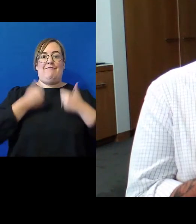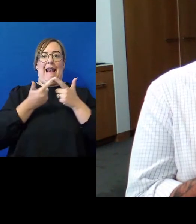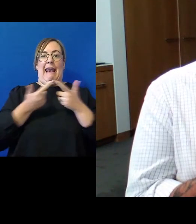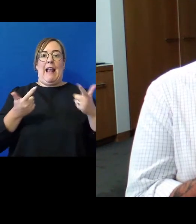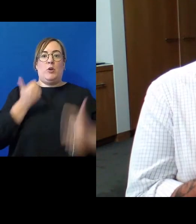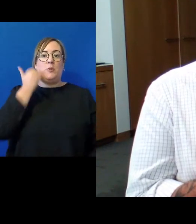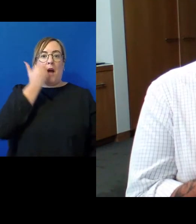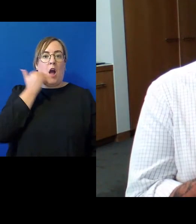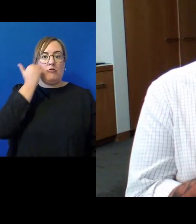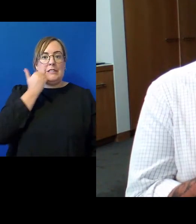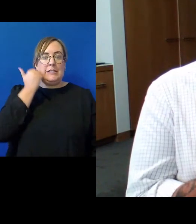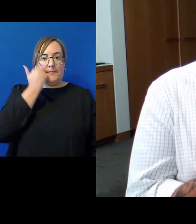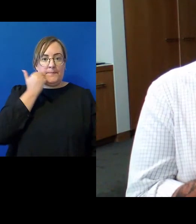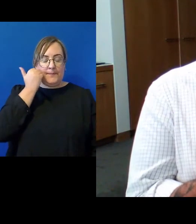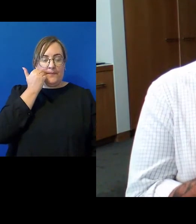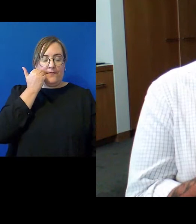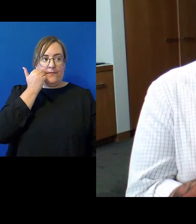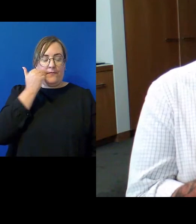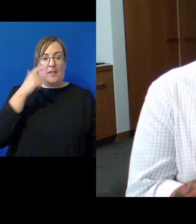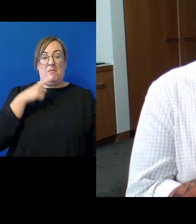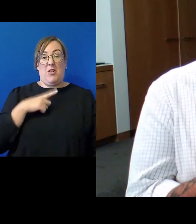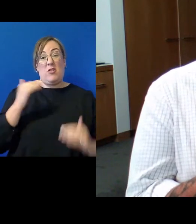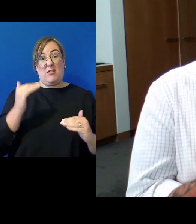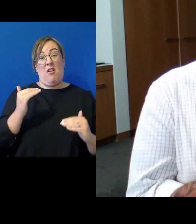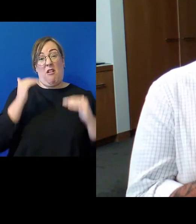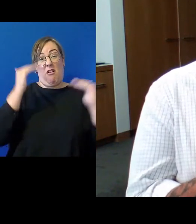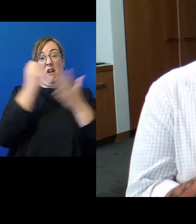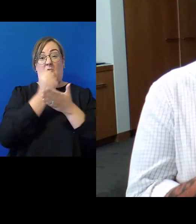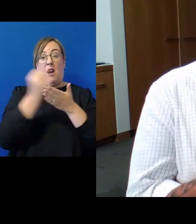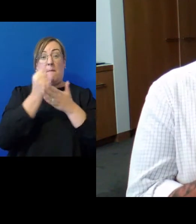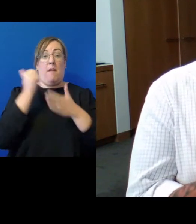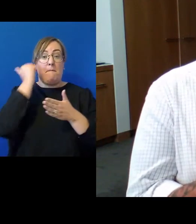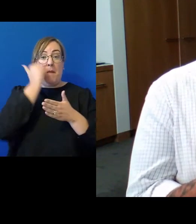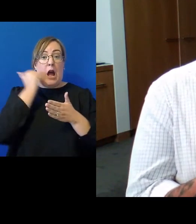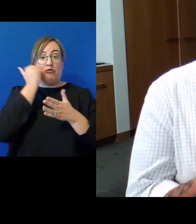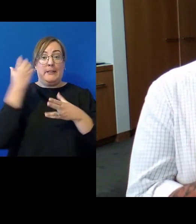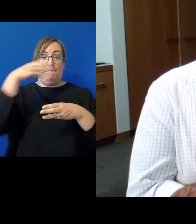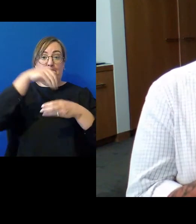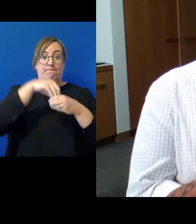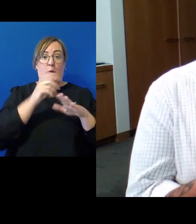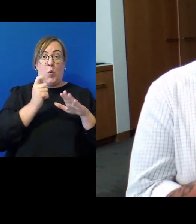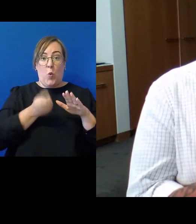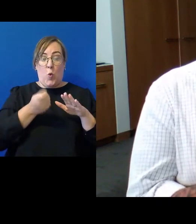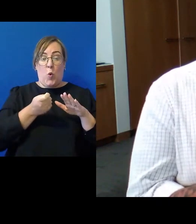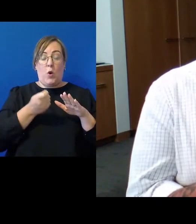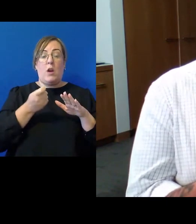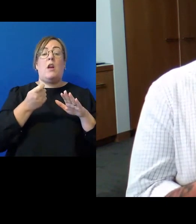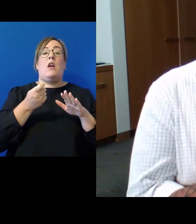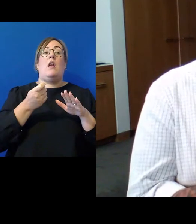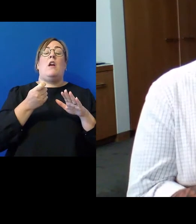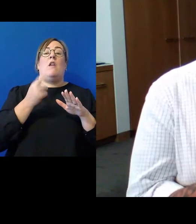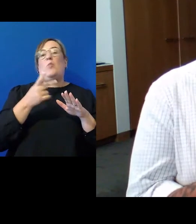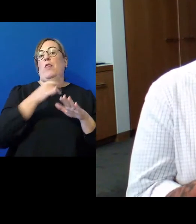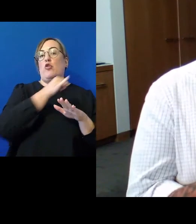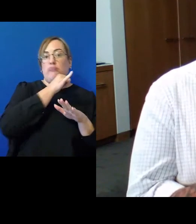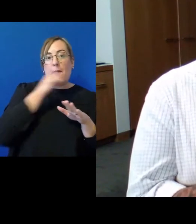given the high proportion of Māori particularly in the criminal justice and child welfare areas engaged